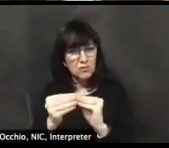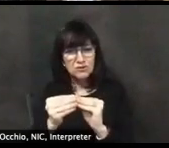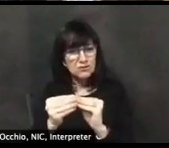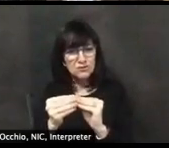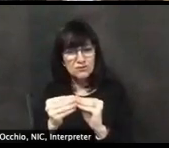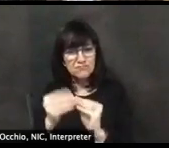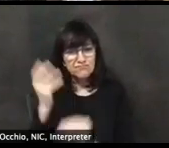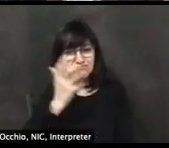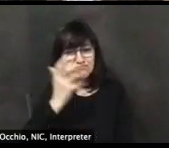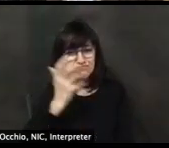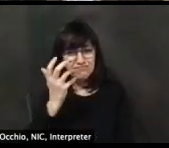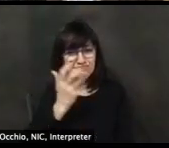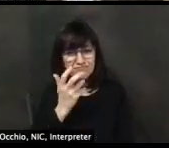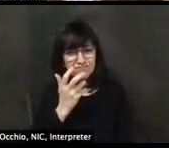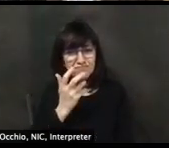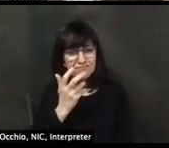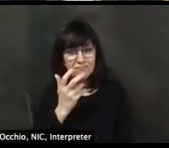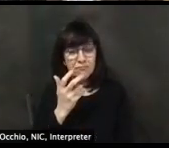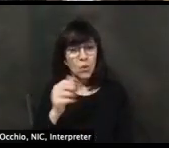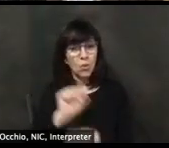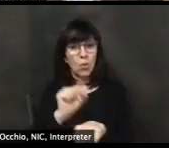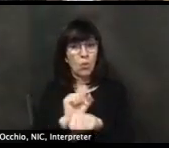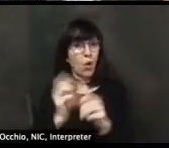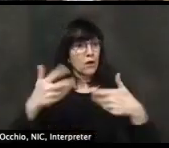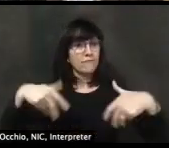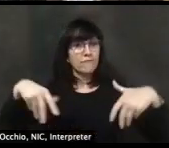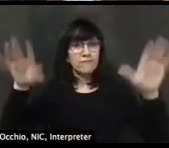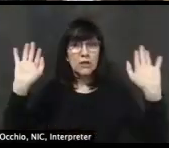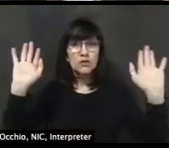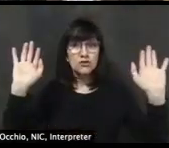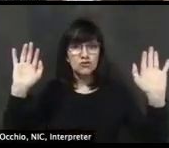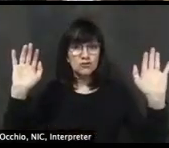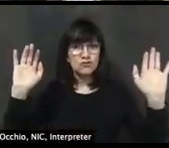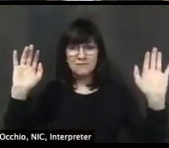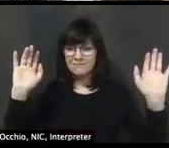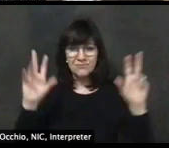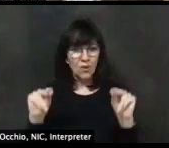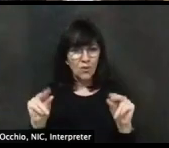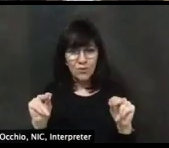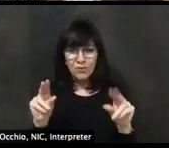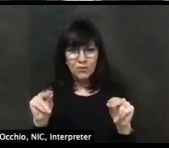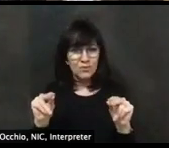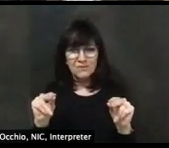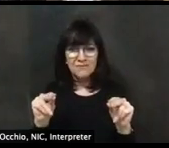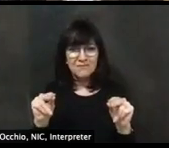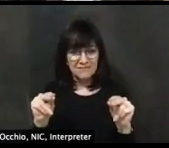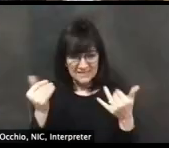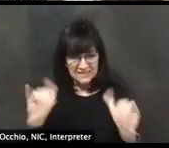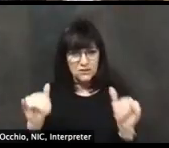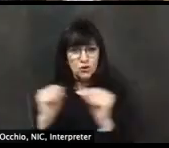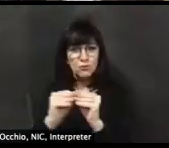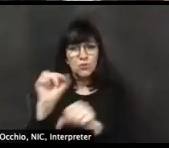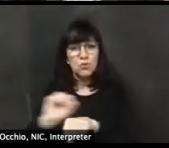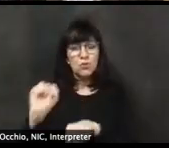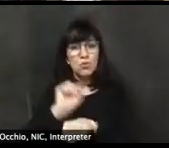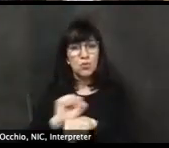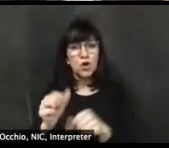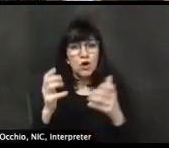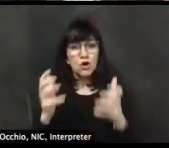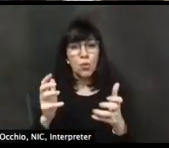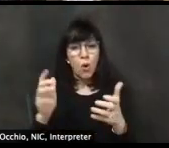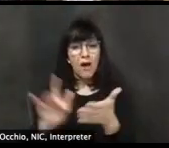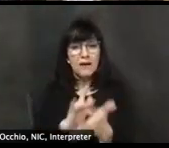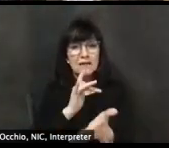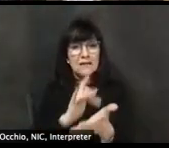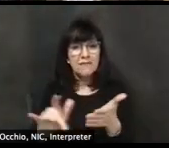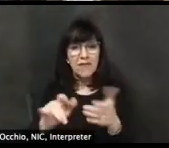we have a lot more work to do to push down, uh, the infection rates even more. Um, the next phase is not